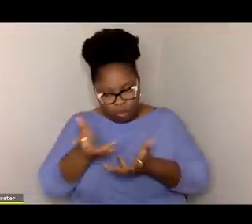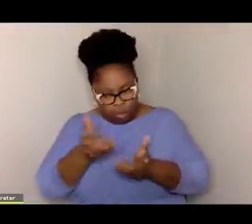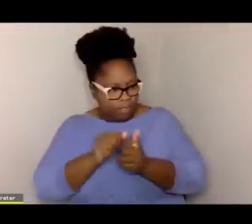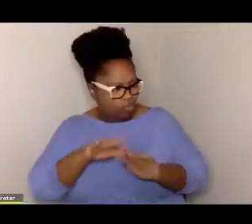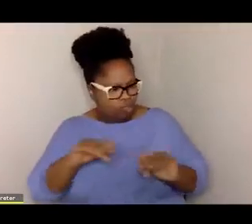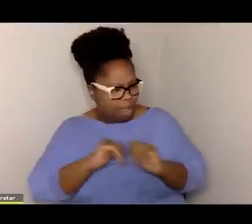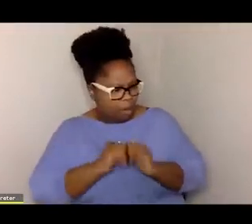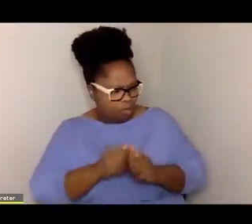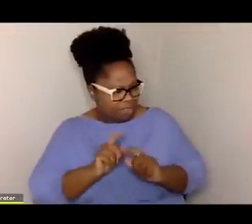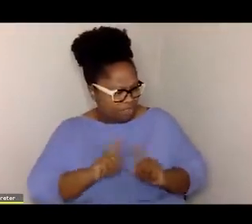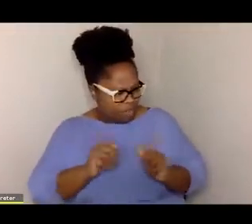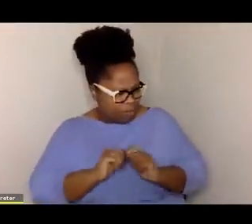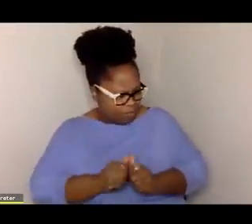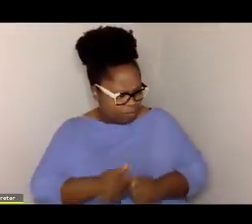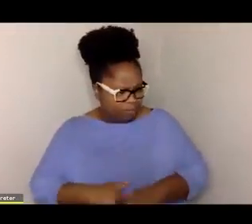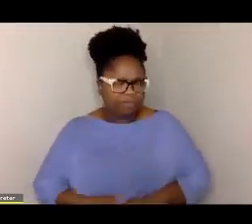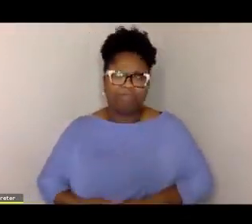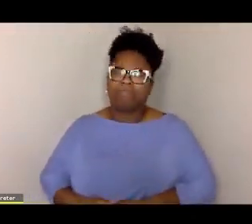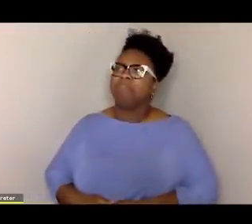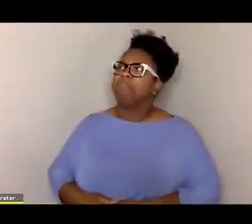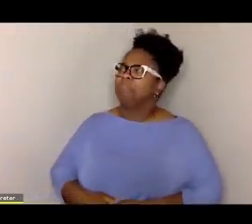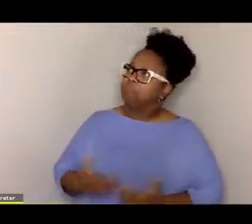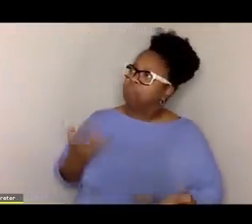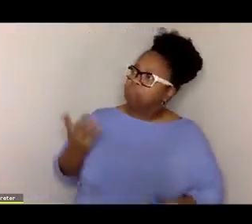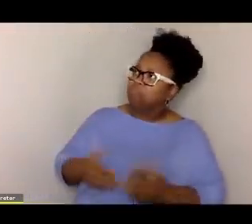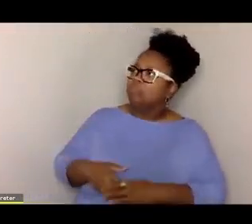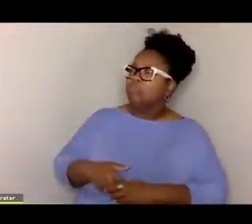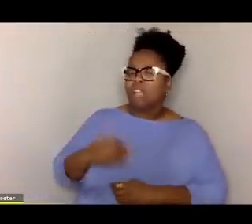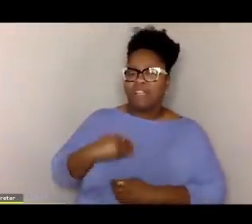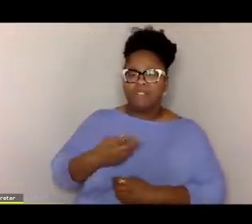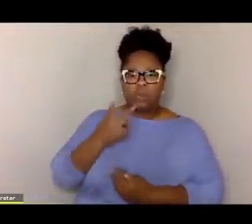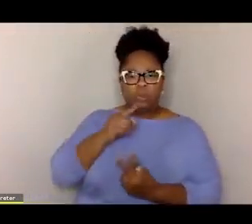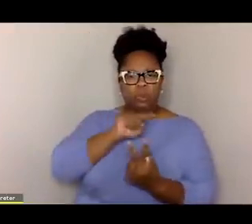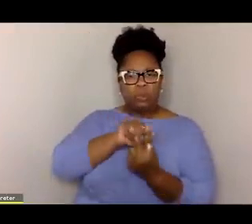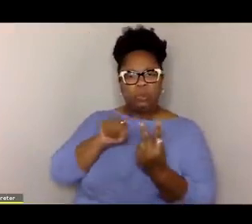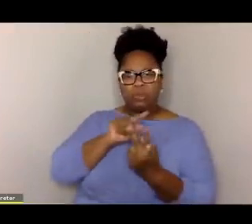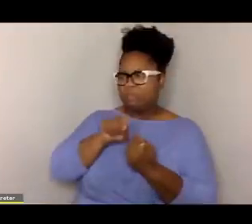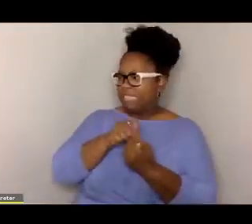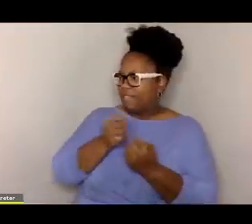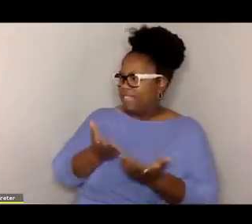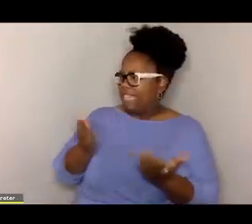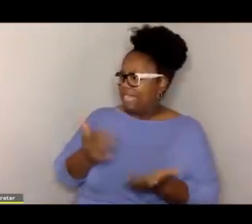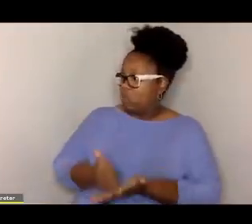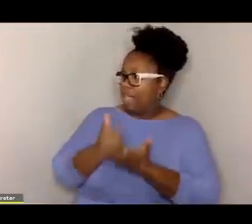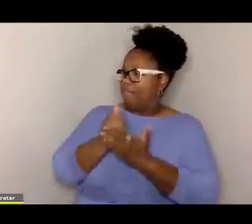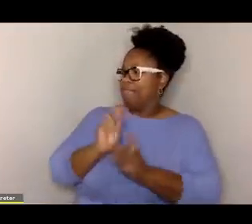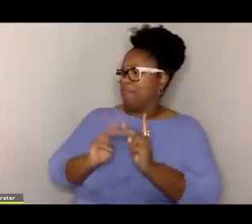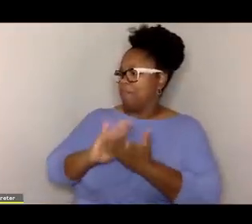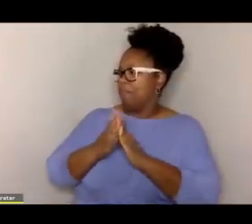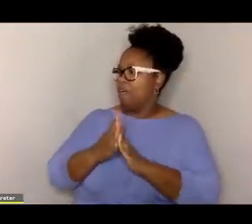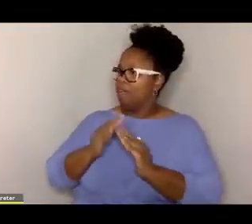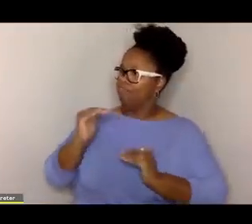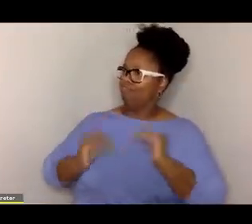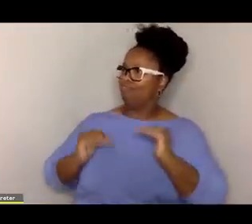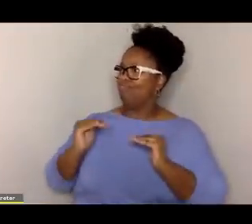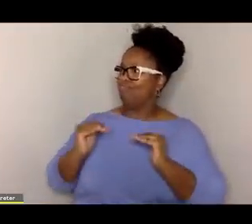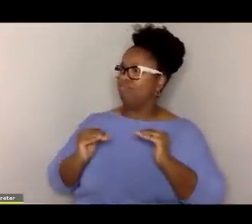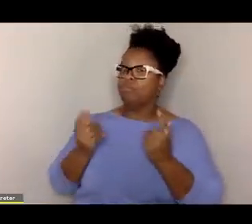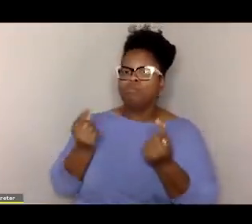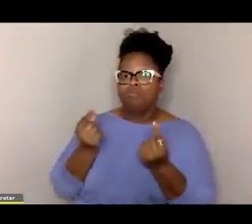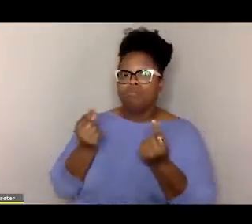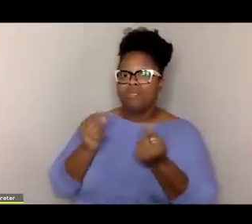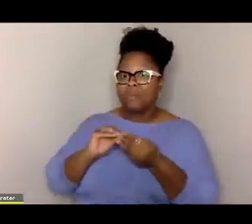you're working with children? You know, one of the, there are kind of two go-to things that help people get regulated.